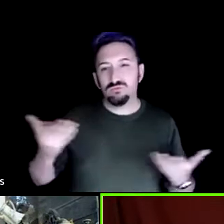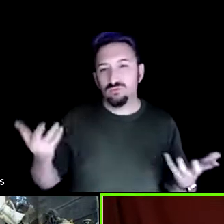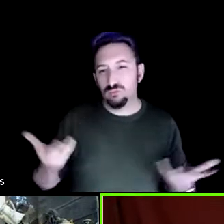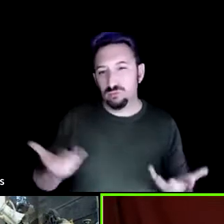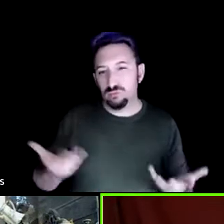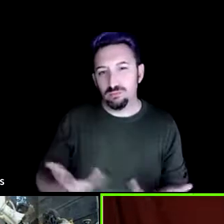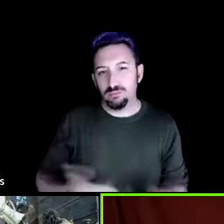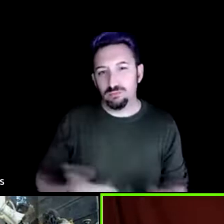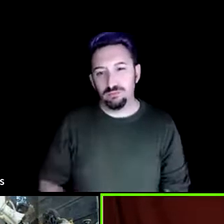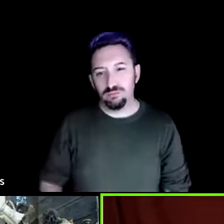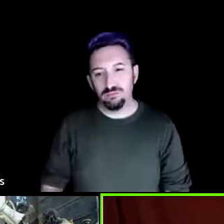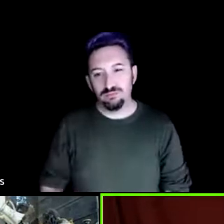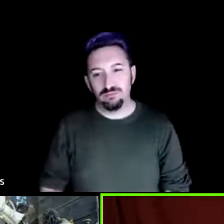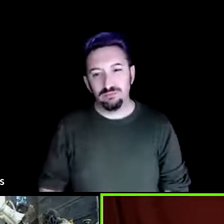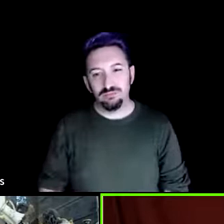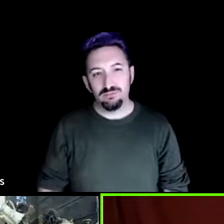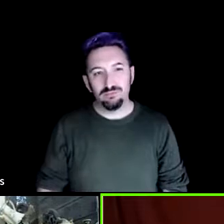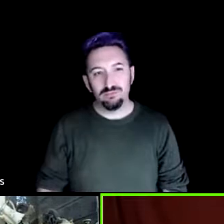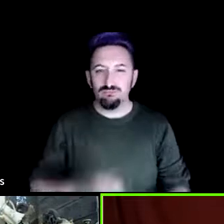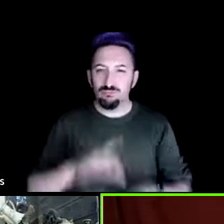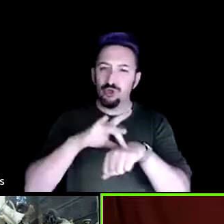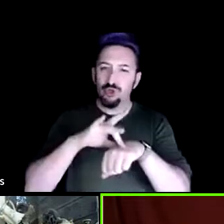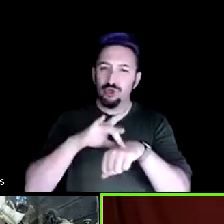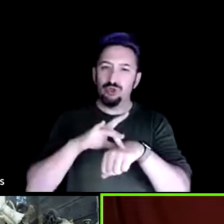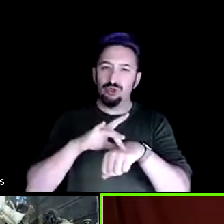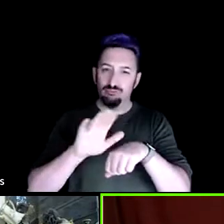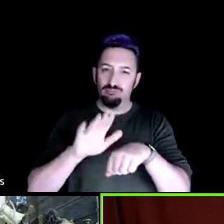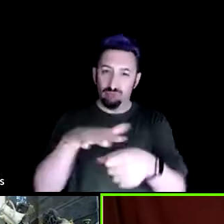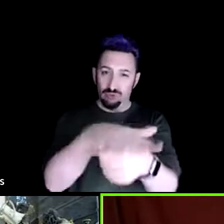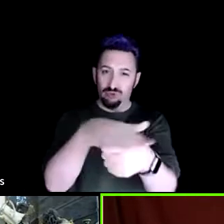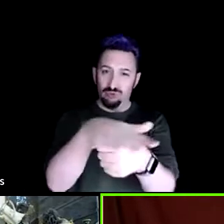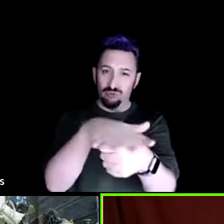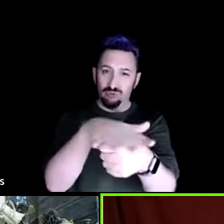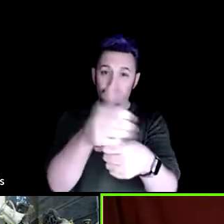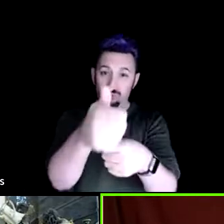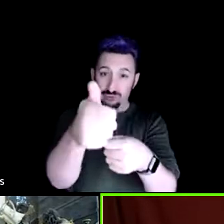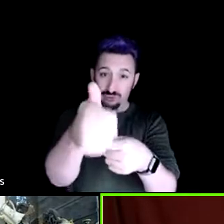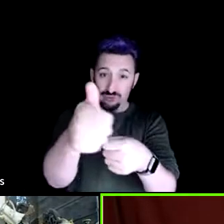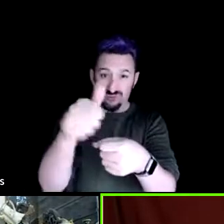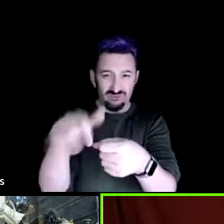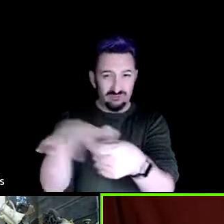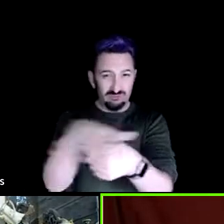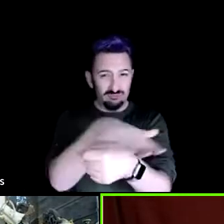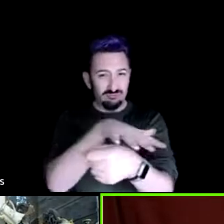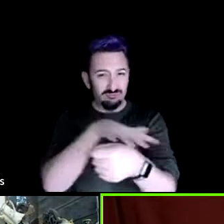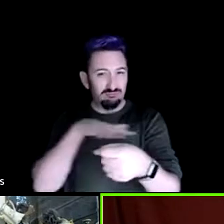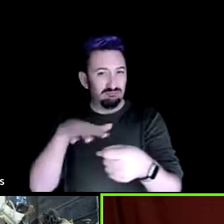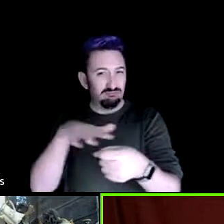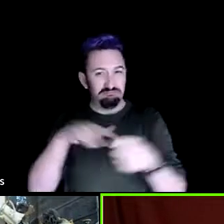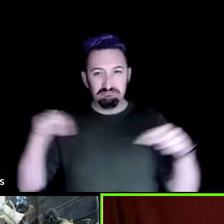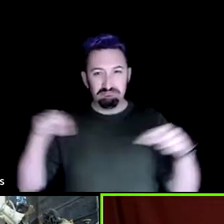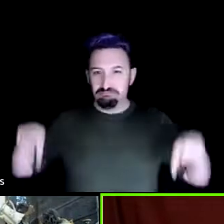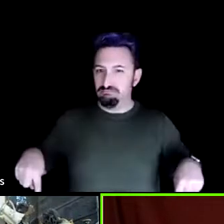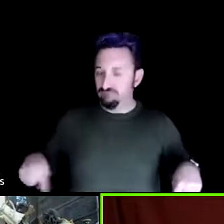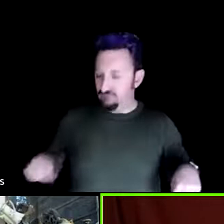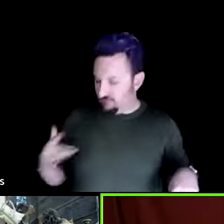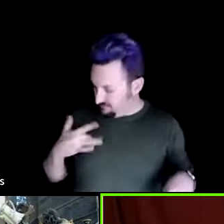What does the Earth where you are right now feel to you? Cold.